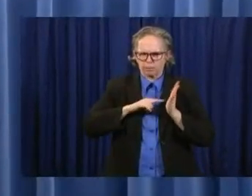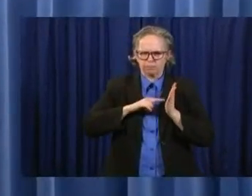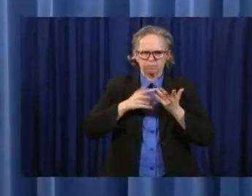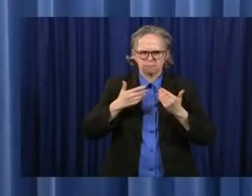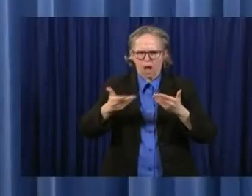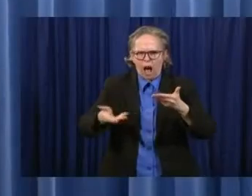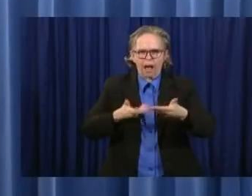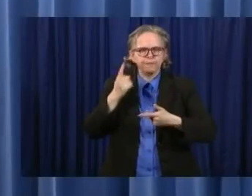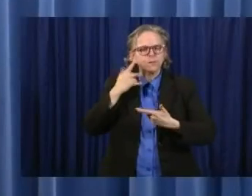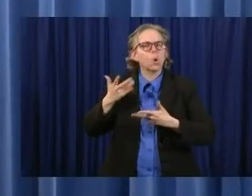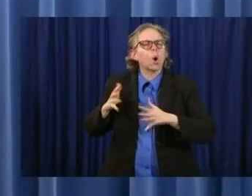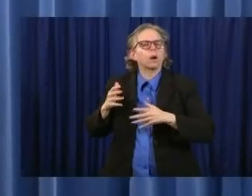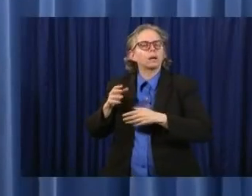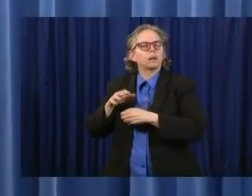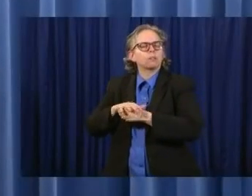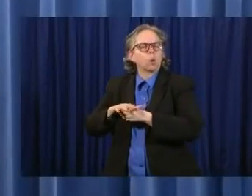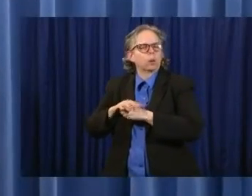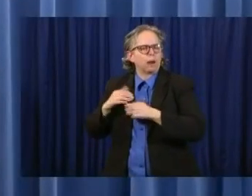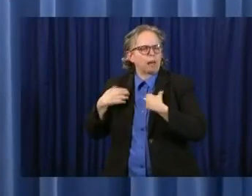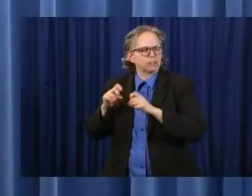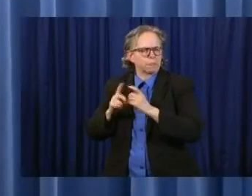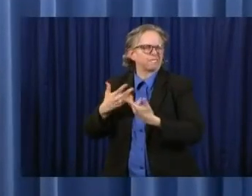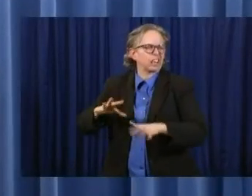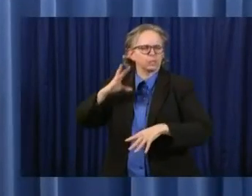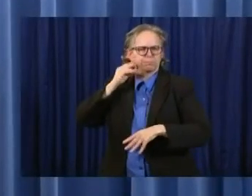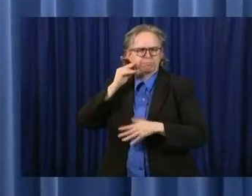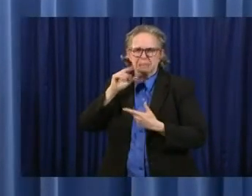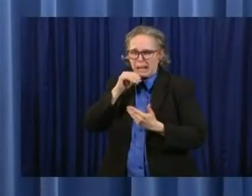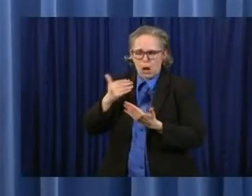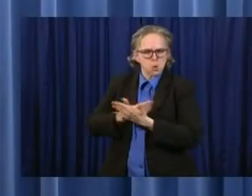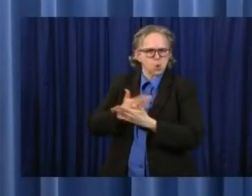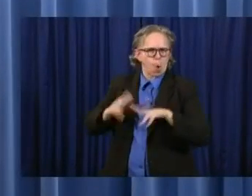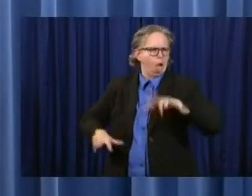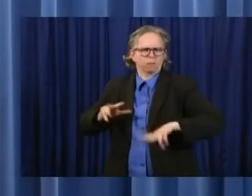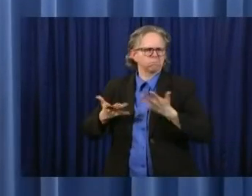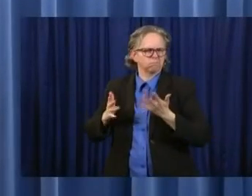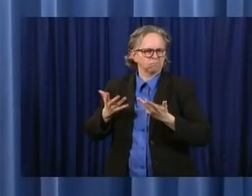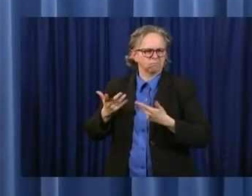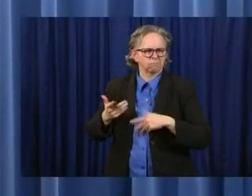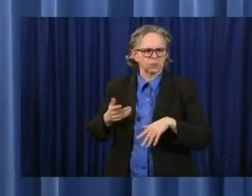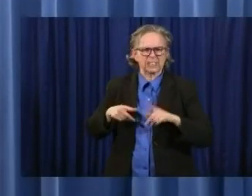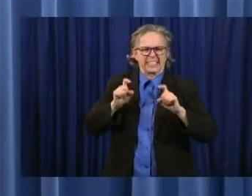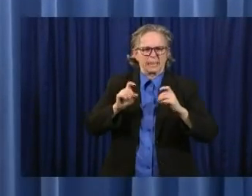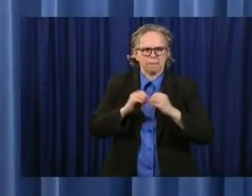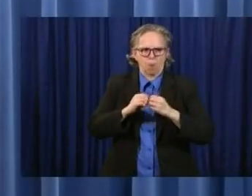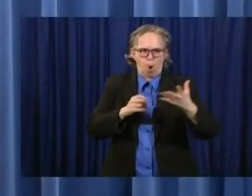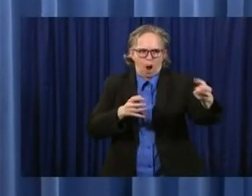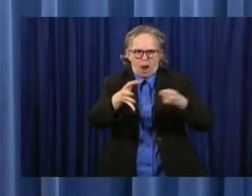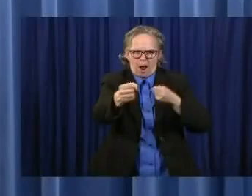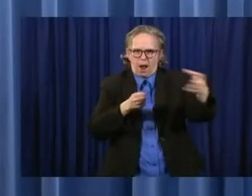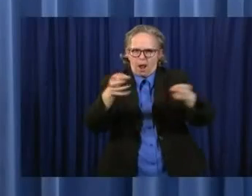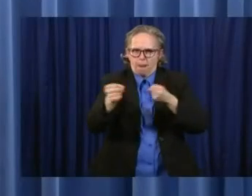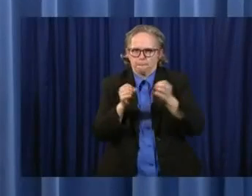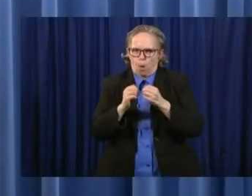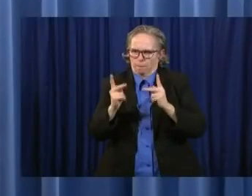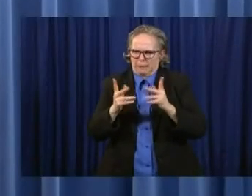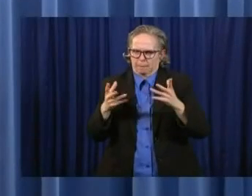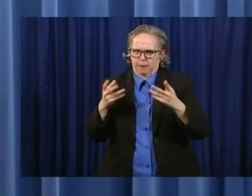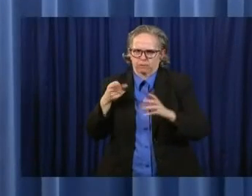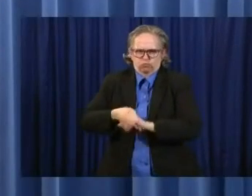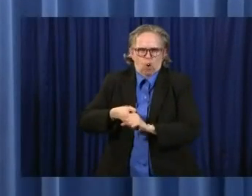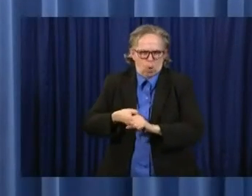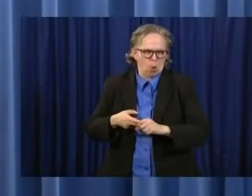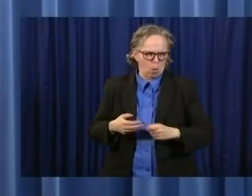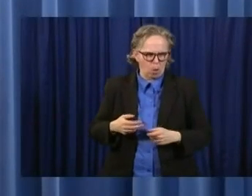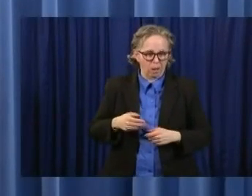new. What is new is the quantity that we're going to need, uh, and the number of people that we're going to need. And, and we're looking at this for the long haul.